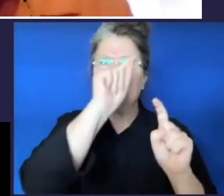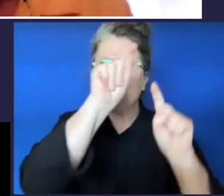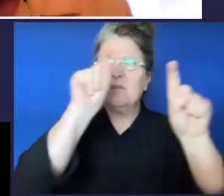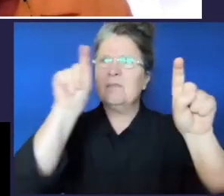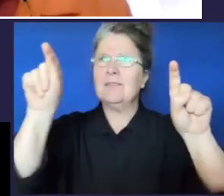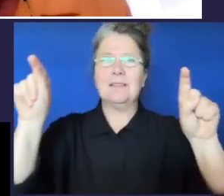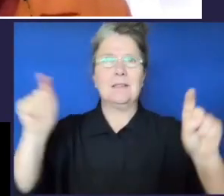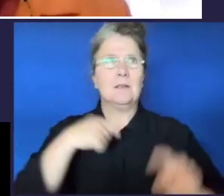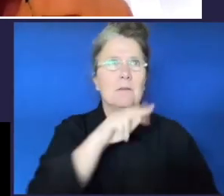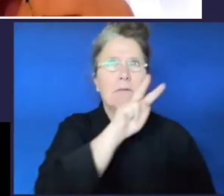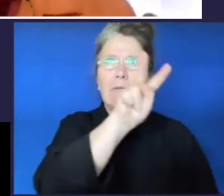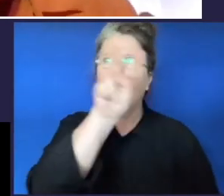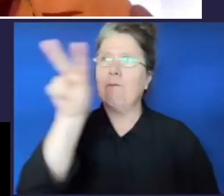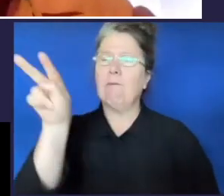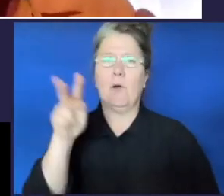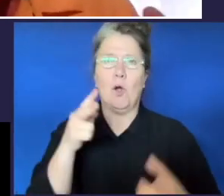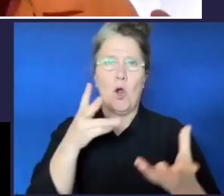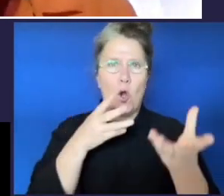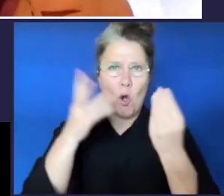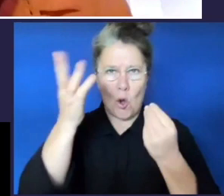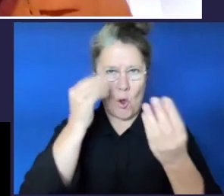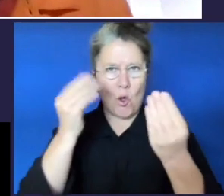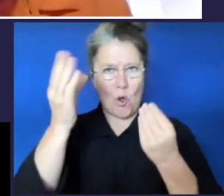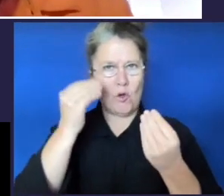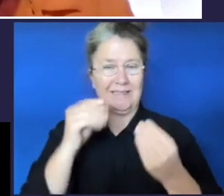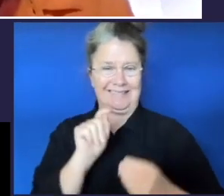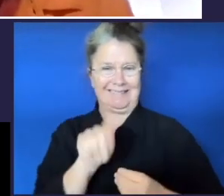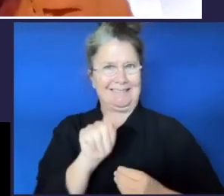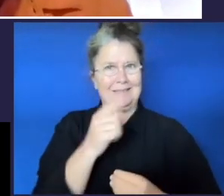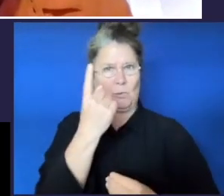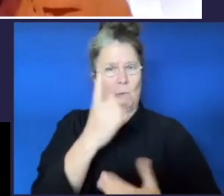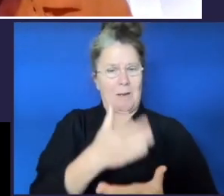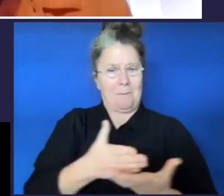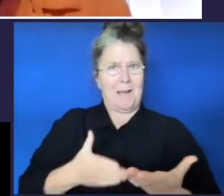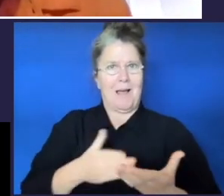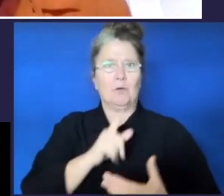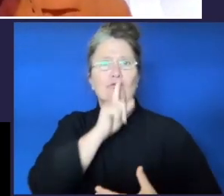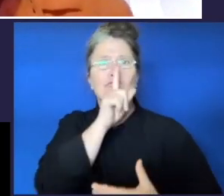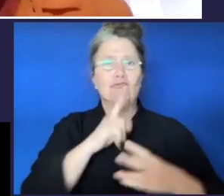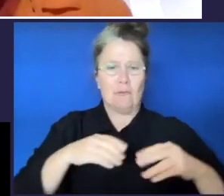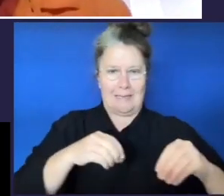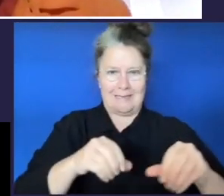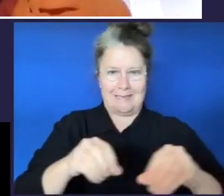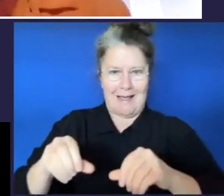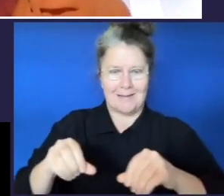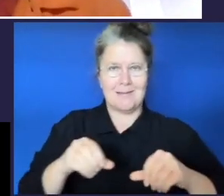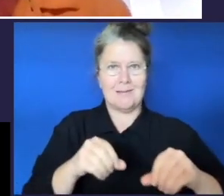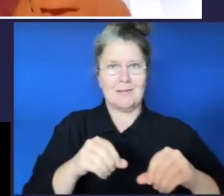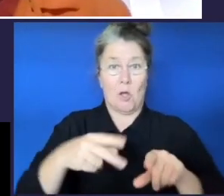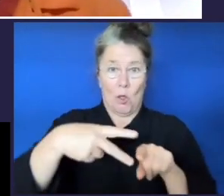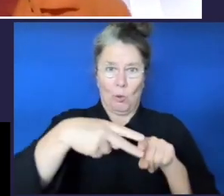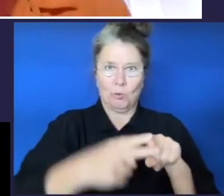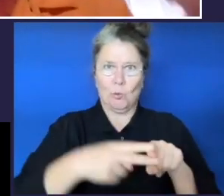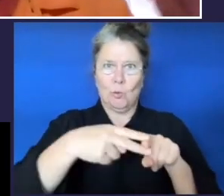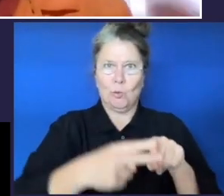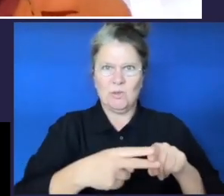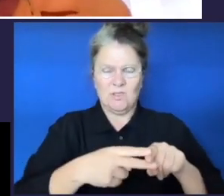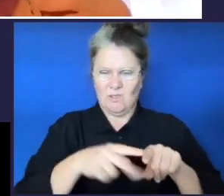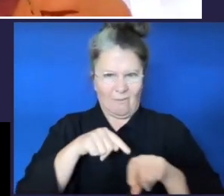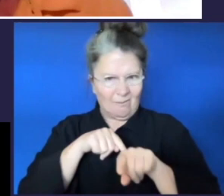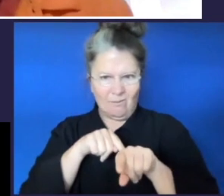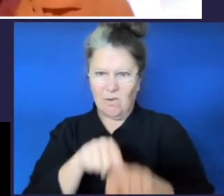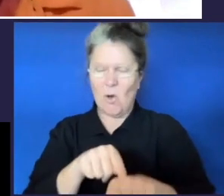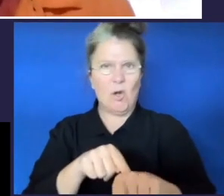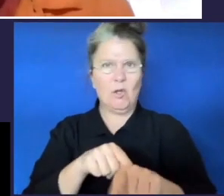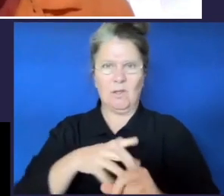the main aspects around red dust is is all the different tools are based on the environment the tree the bird fish the